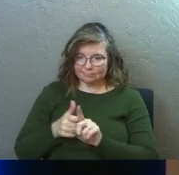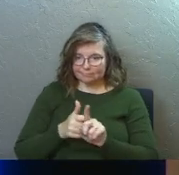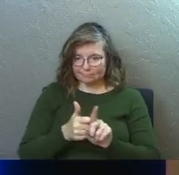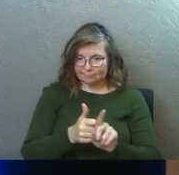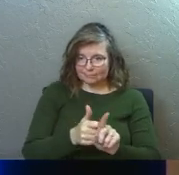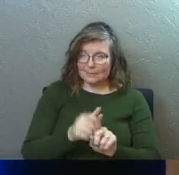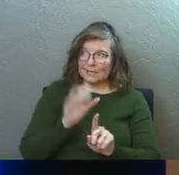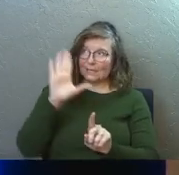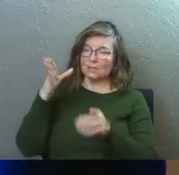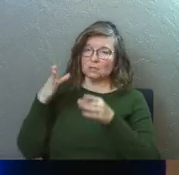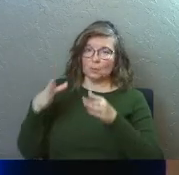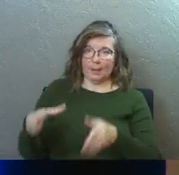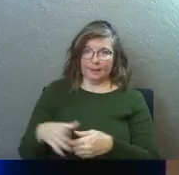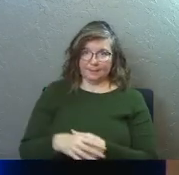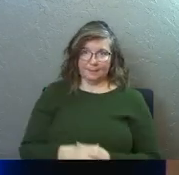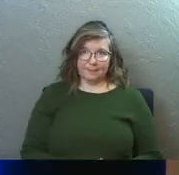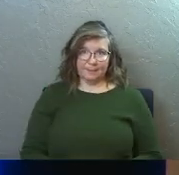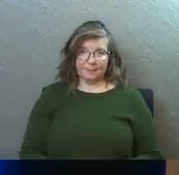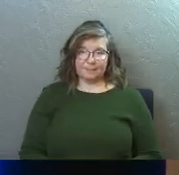it, his way.